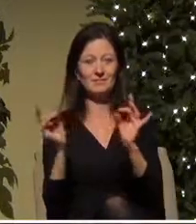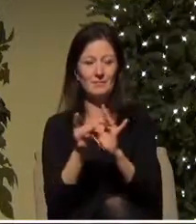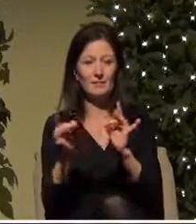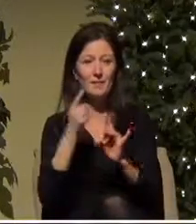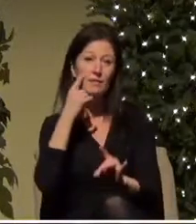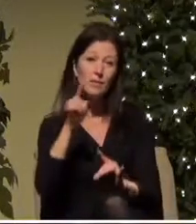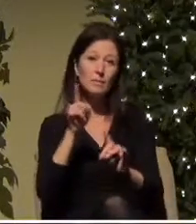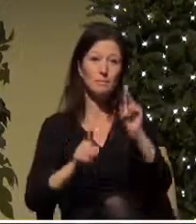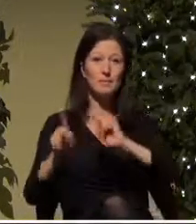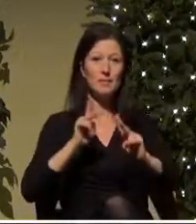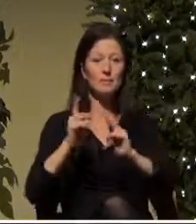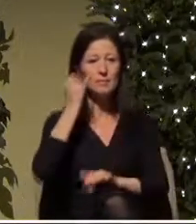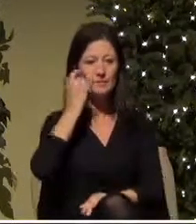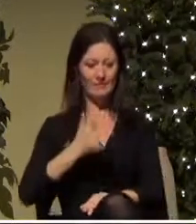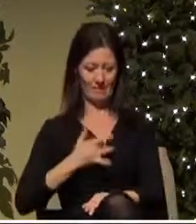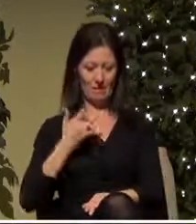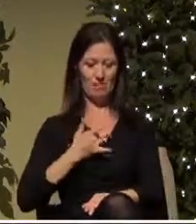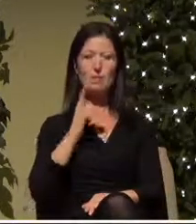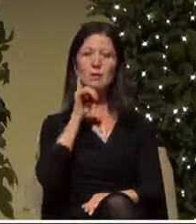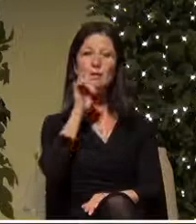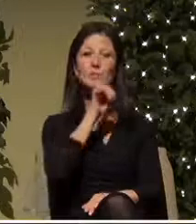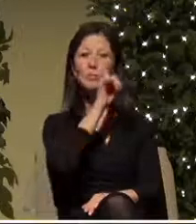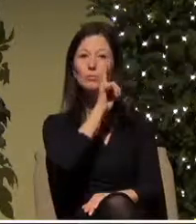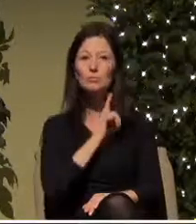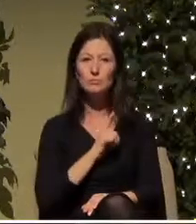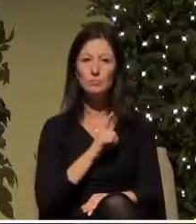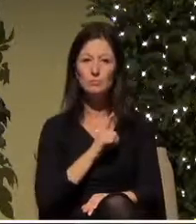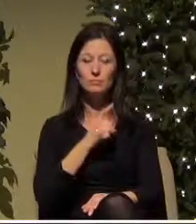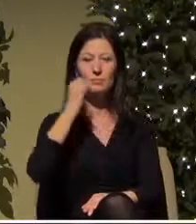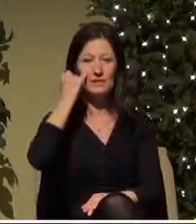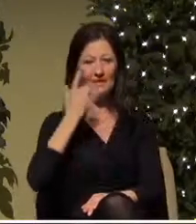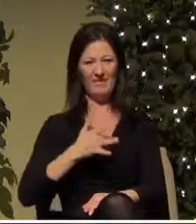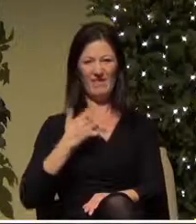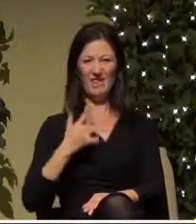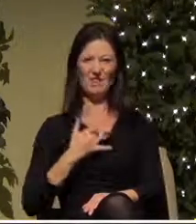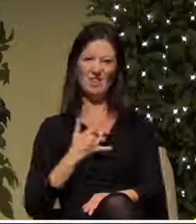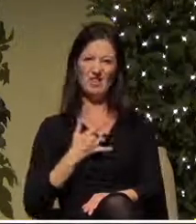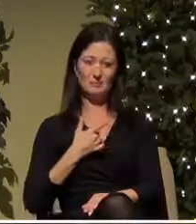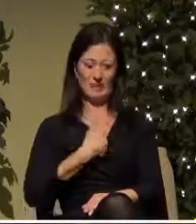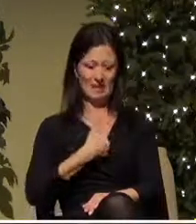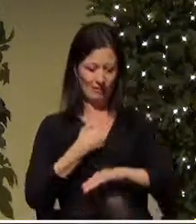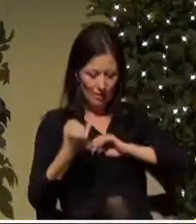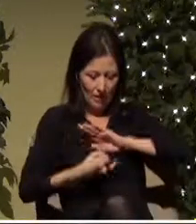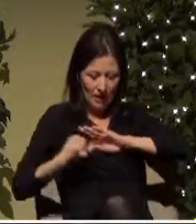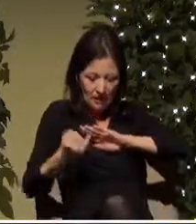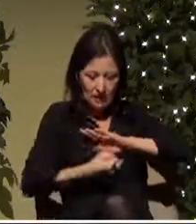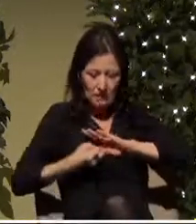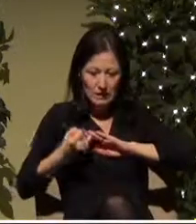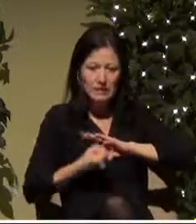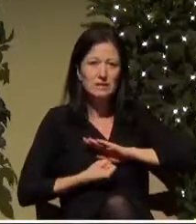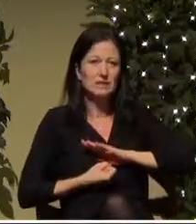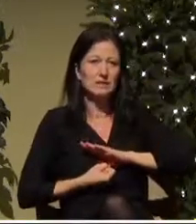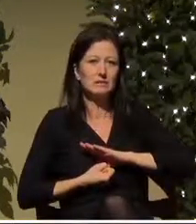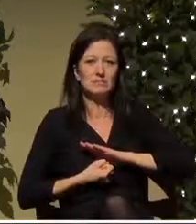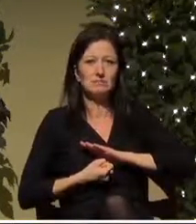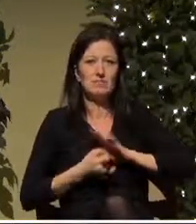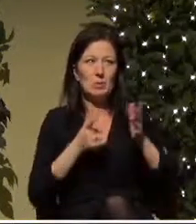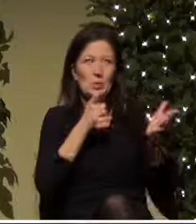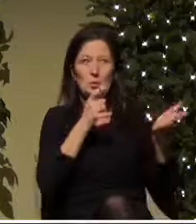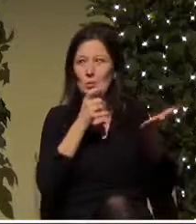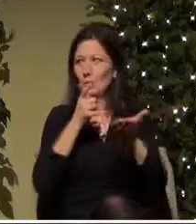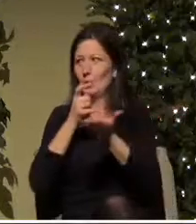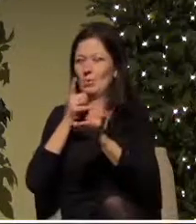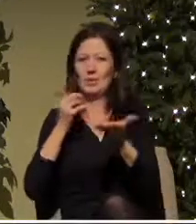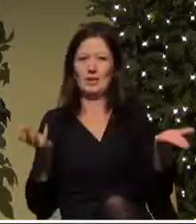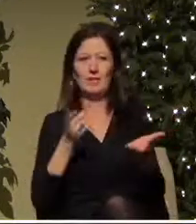feeling alone for those who feel like they're outcasts for those who feel like there is is nobody there for them